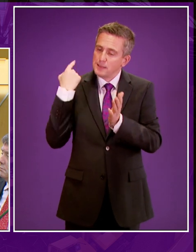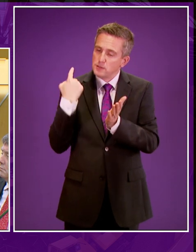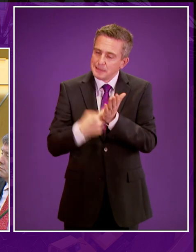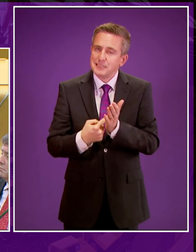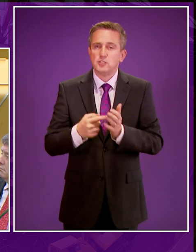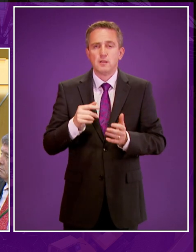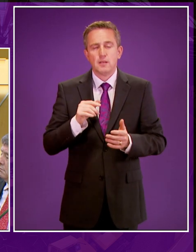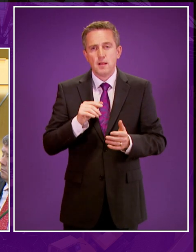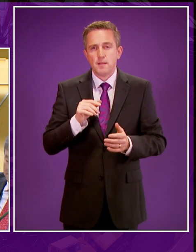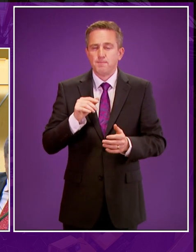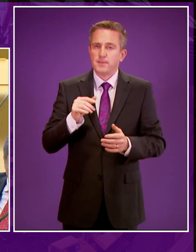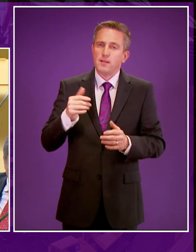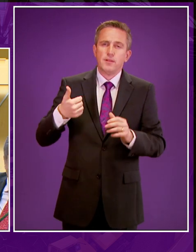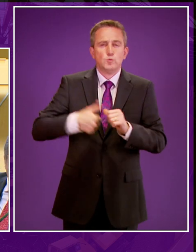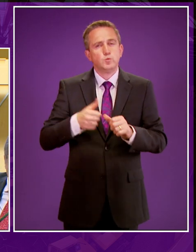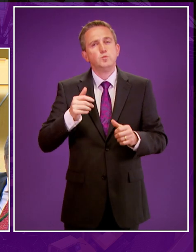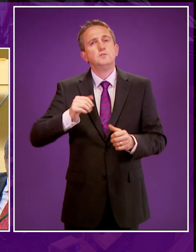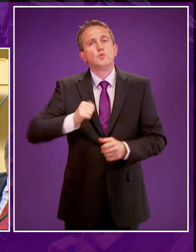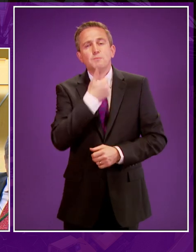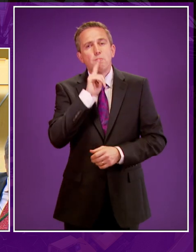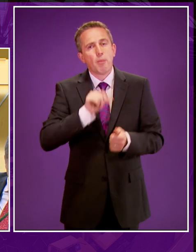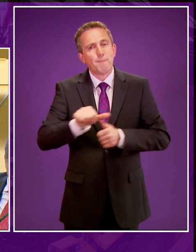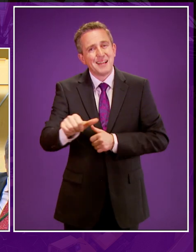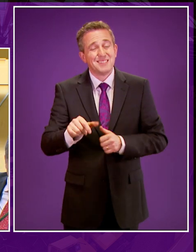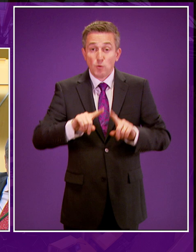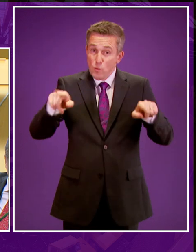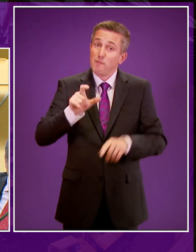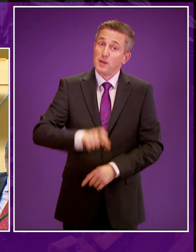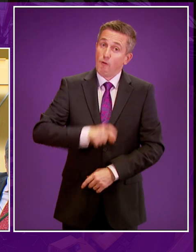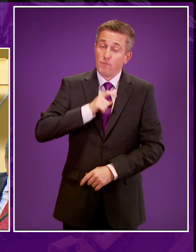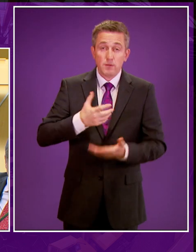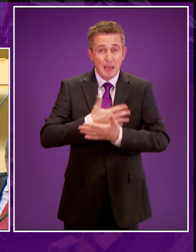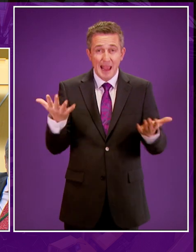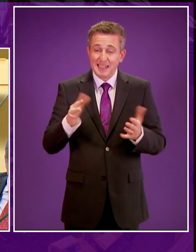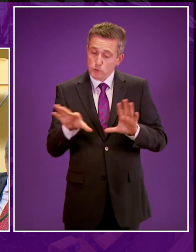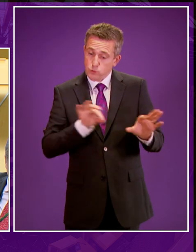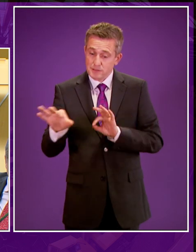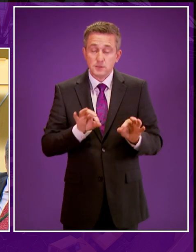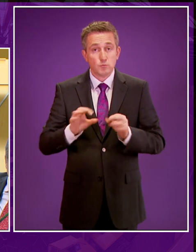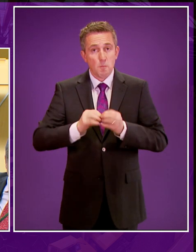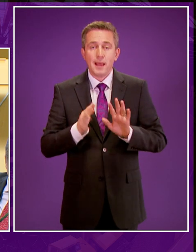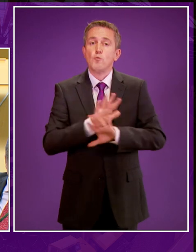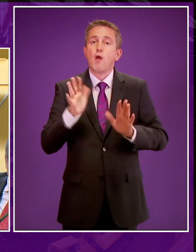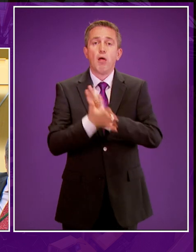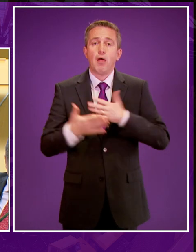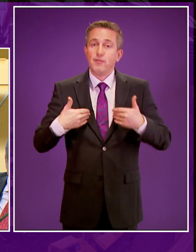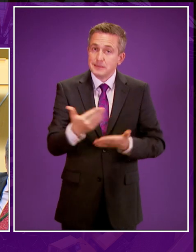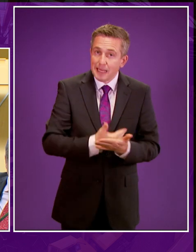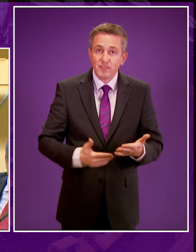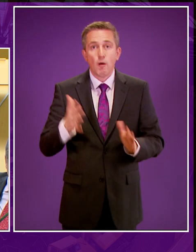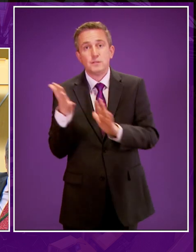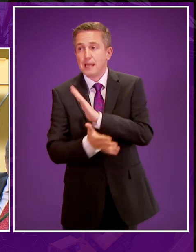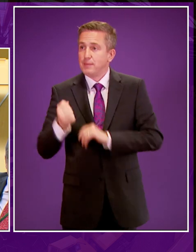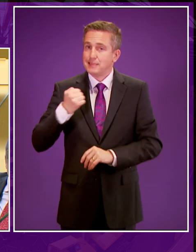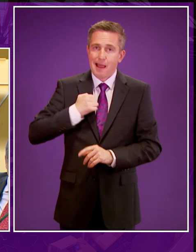in the best interest of the people of this country. We must be confident that the choices we make will not compromise health and safety or damage the